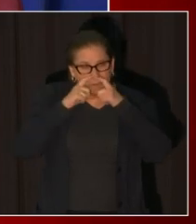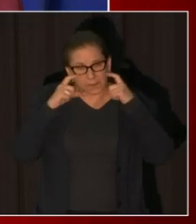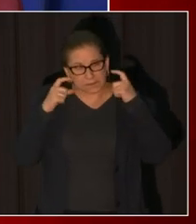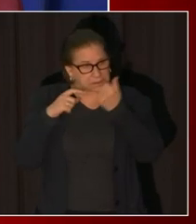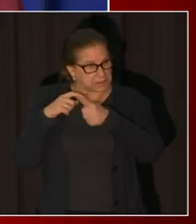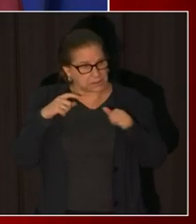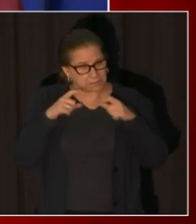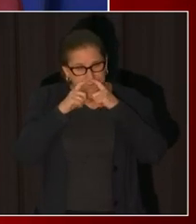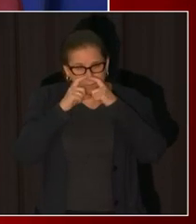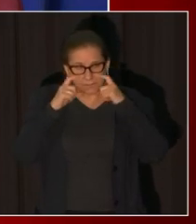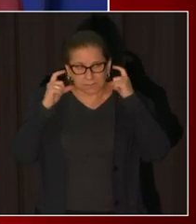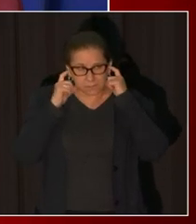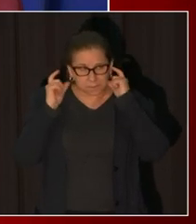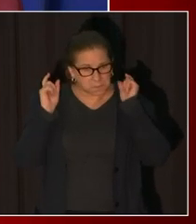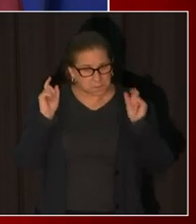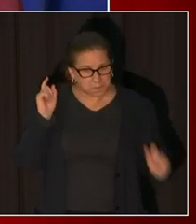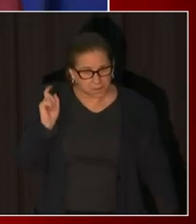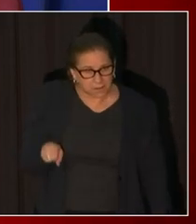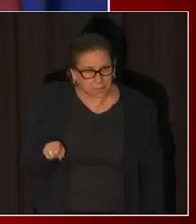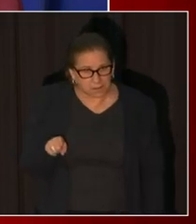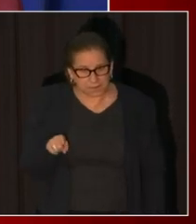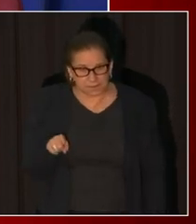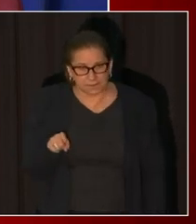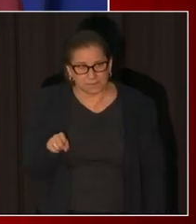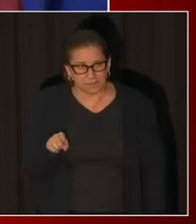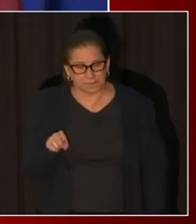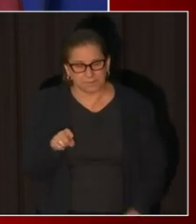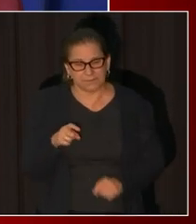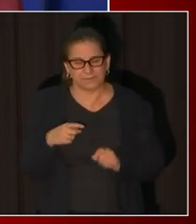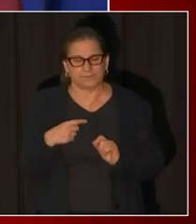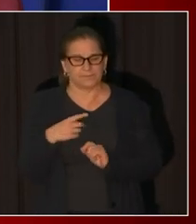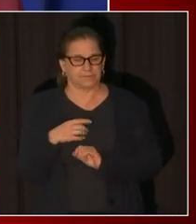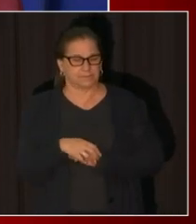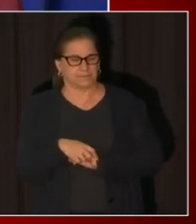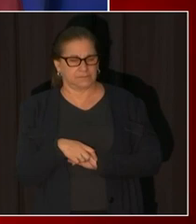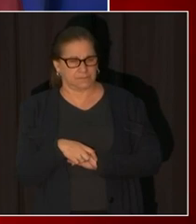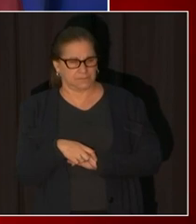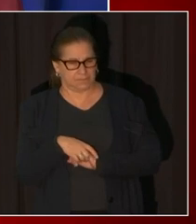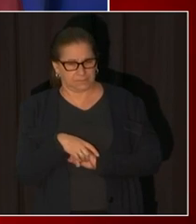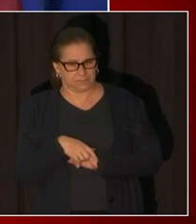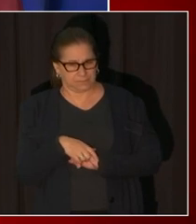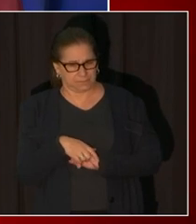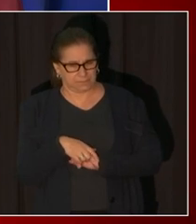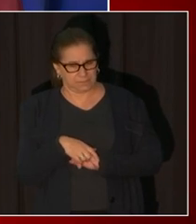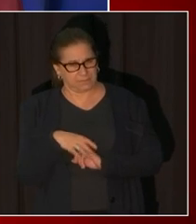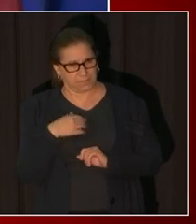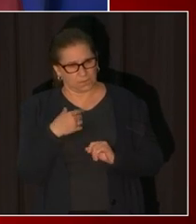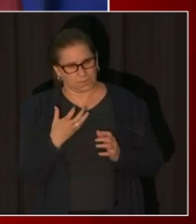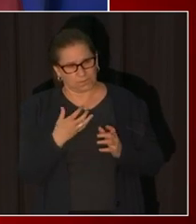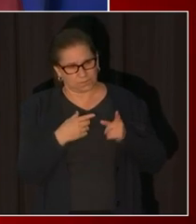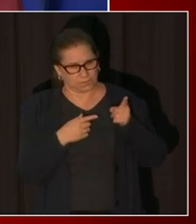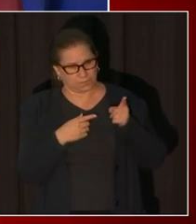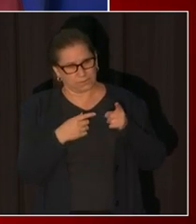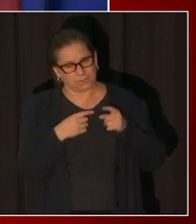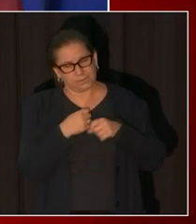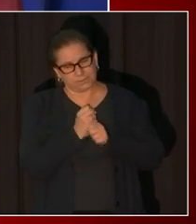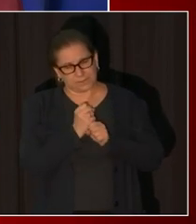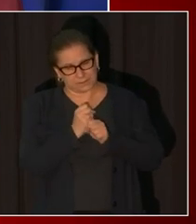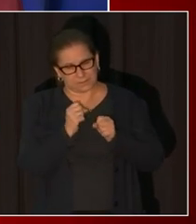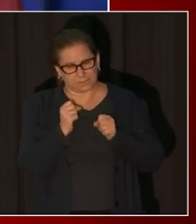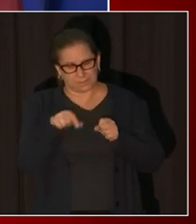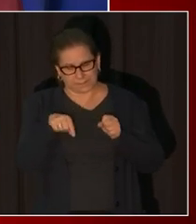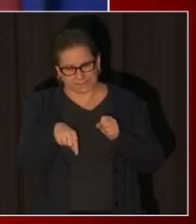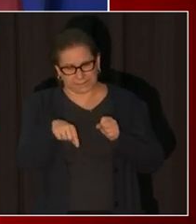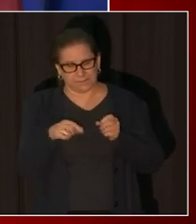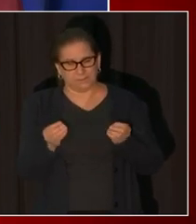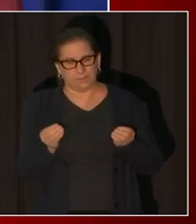um and so I I guess was can you just clarify because it looks like that's not the case and I